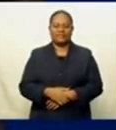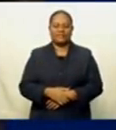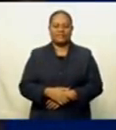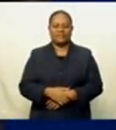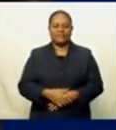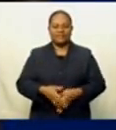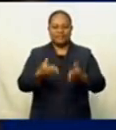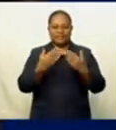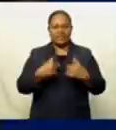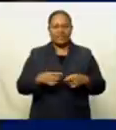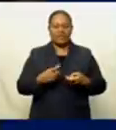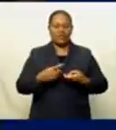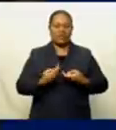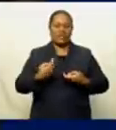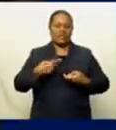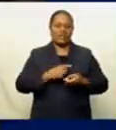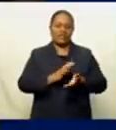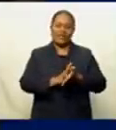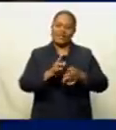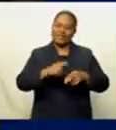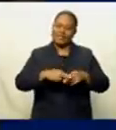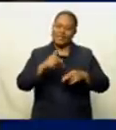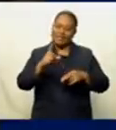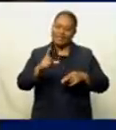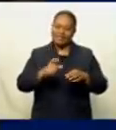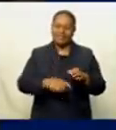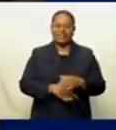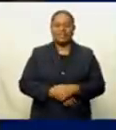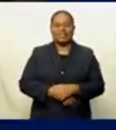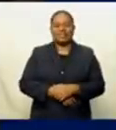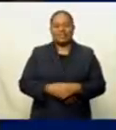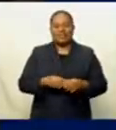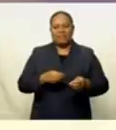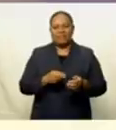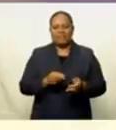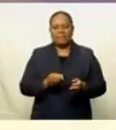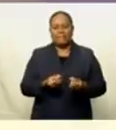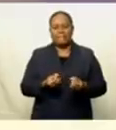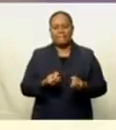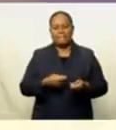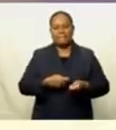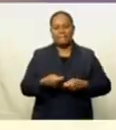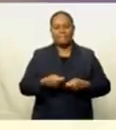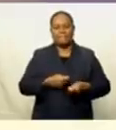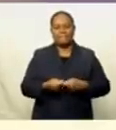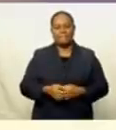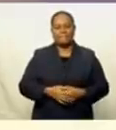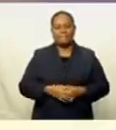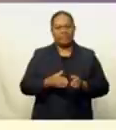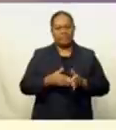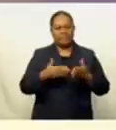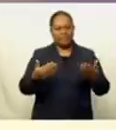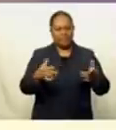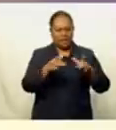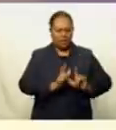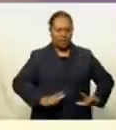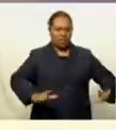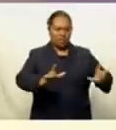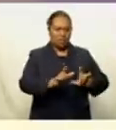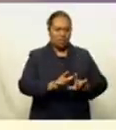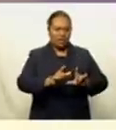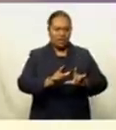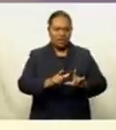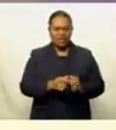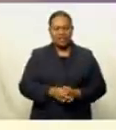And we now join Gary from HFC Bank to give us the latest figures from the money market. A quick look at trades on our local South Pacific Stock Exchange.